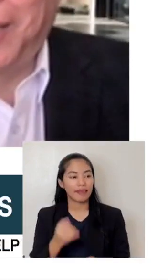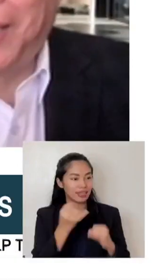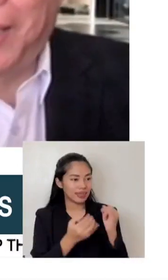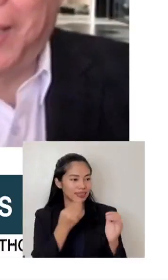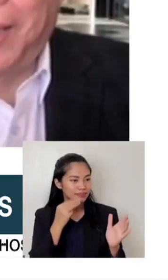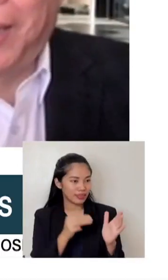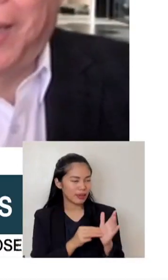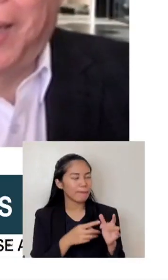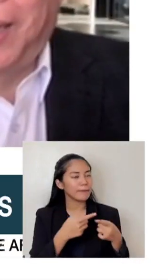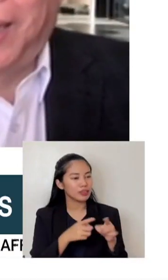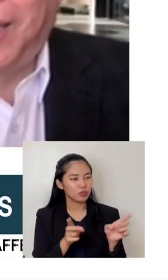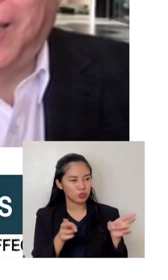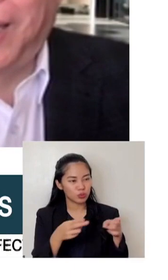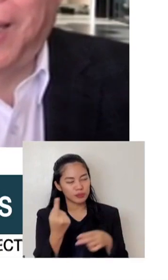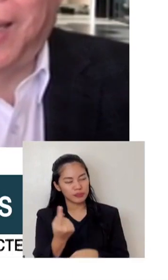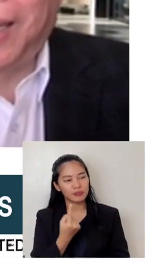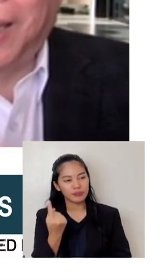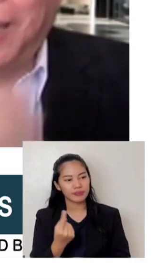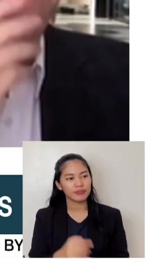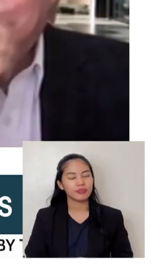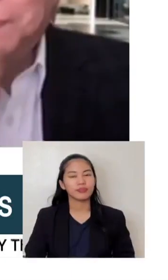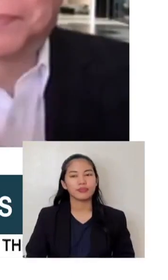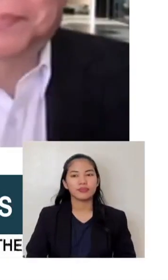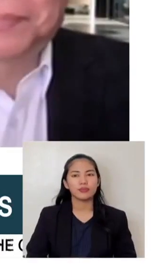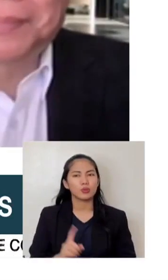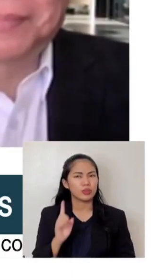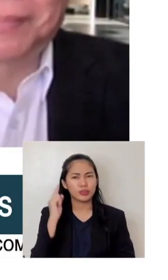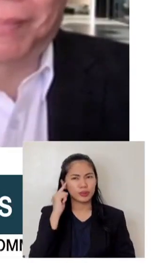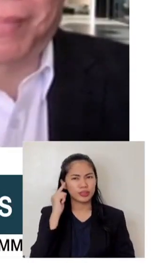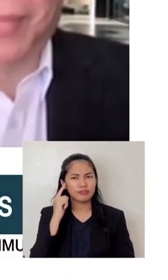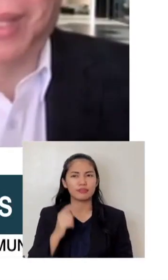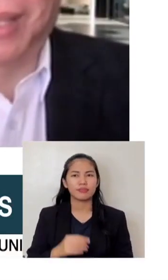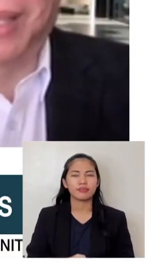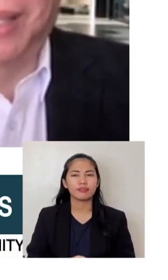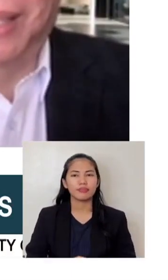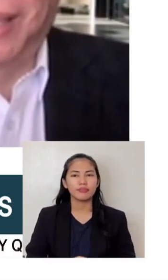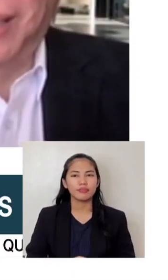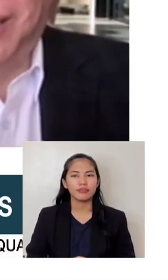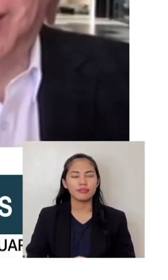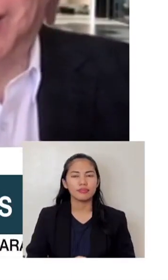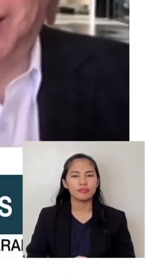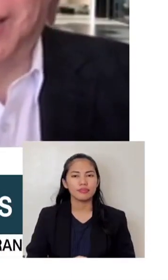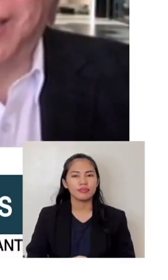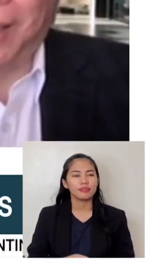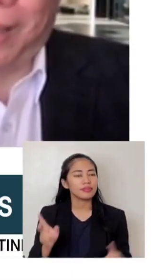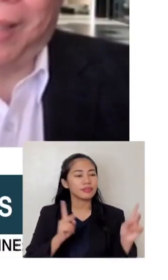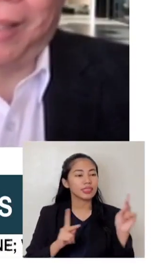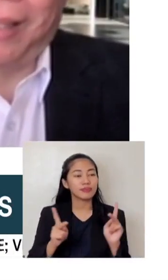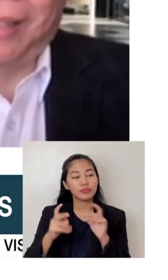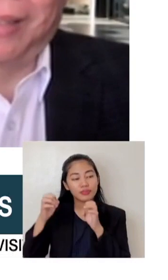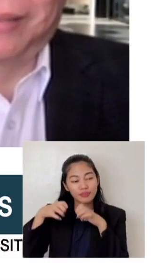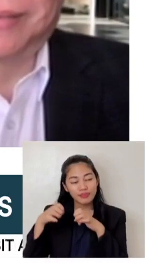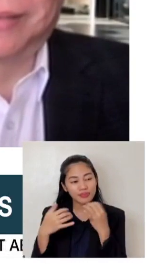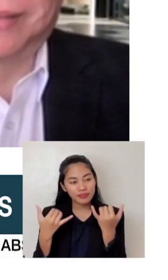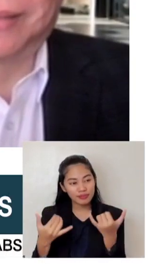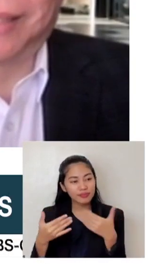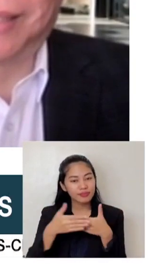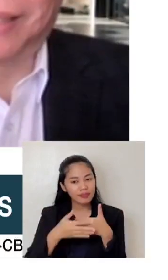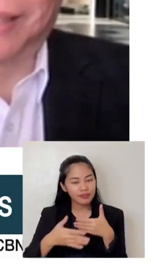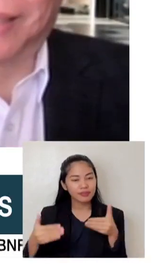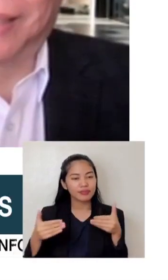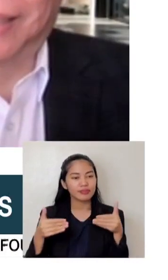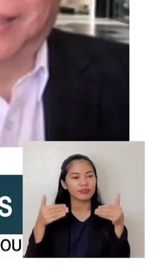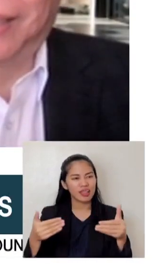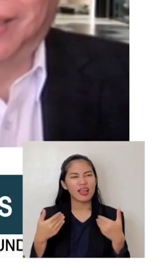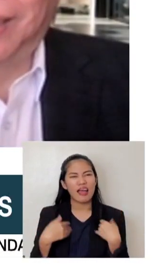first. What do you think, should the people expect now, moving forward? I mean, only have about two